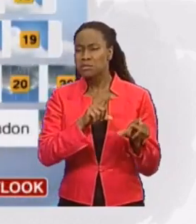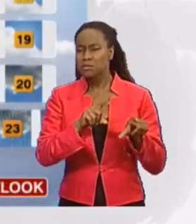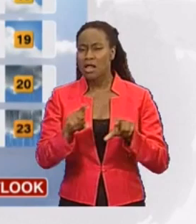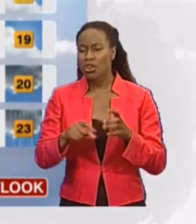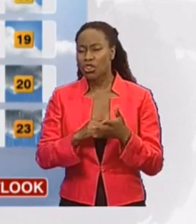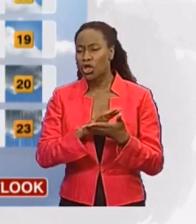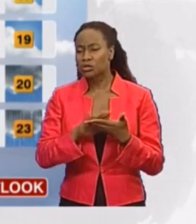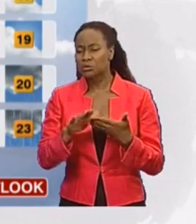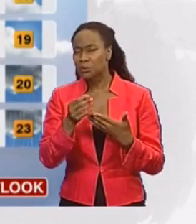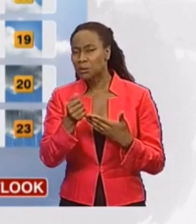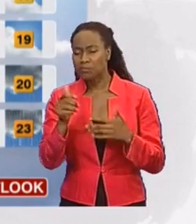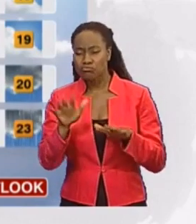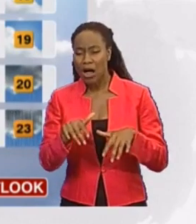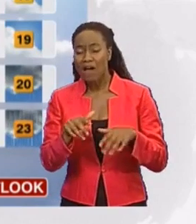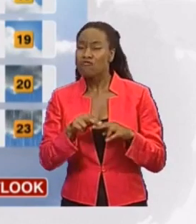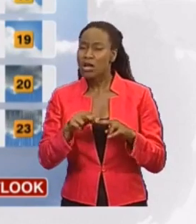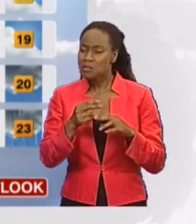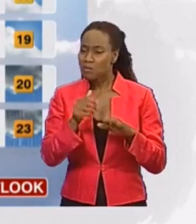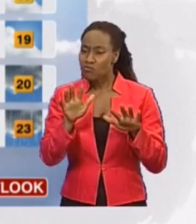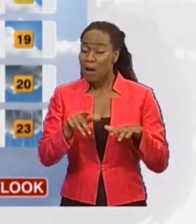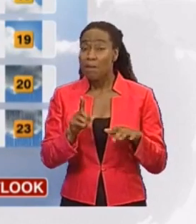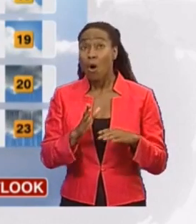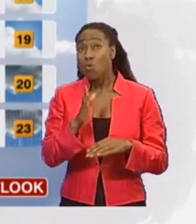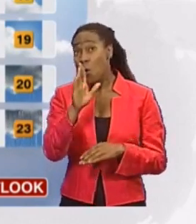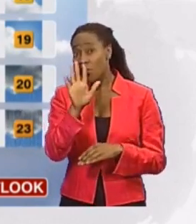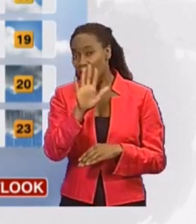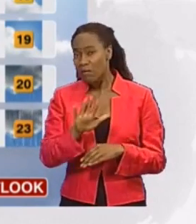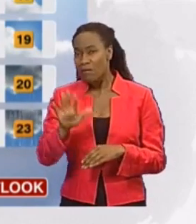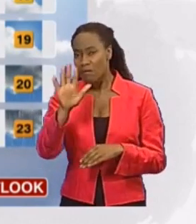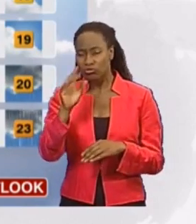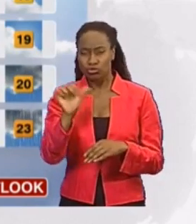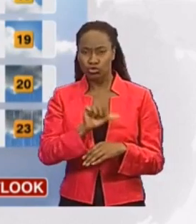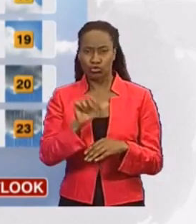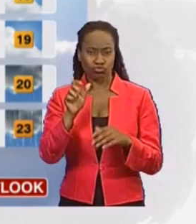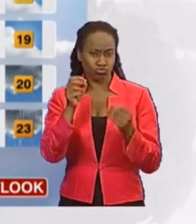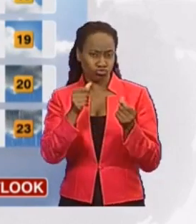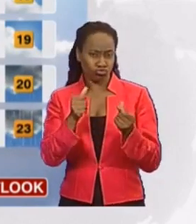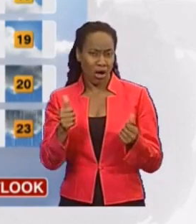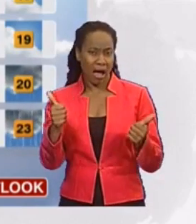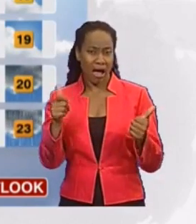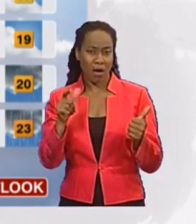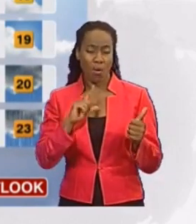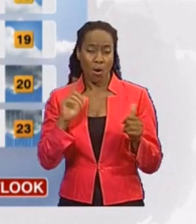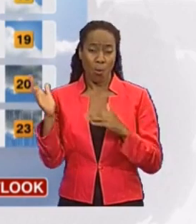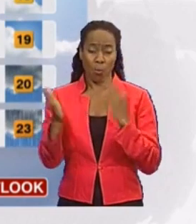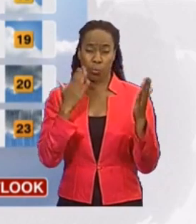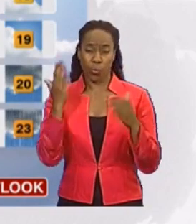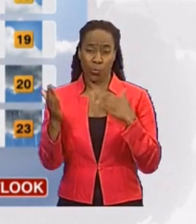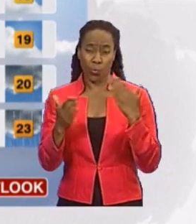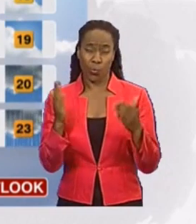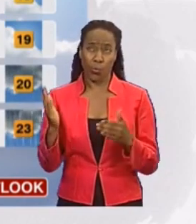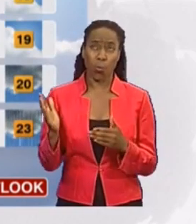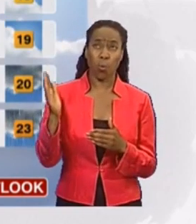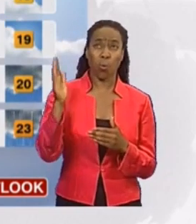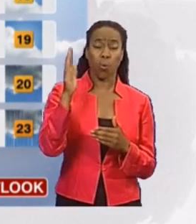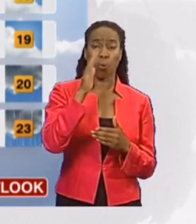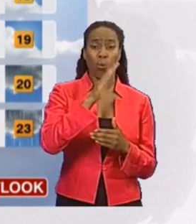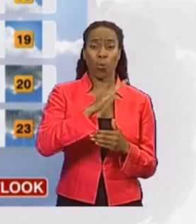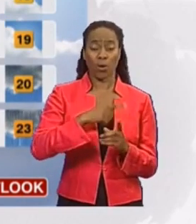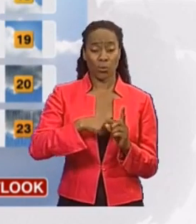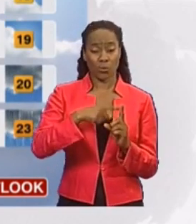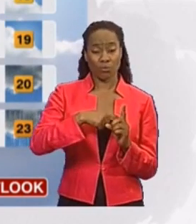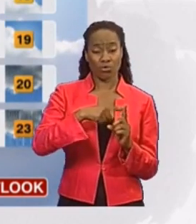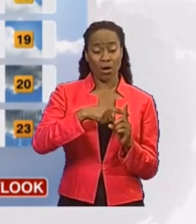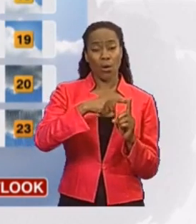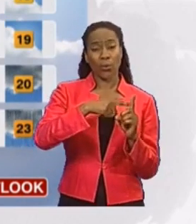work towards Thursday, even Friday, but the further north you are, you should be mainly dry as the winds shift round to the north and temperatures for the most part still cooler,